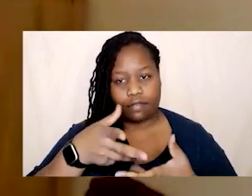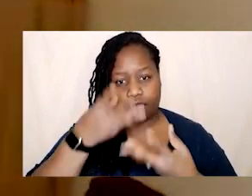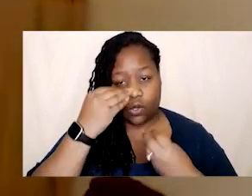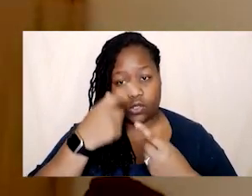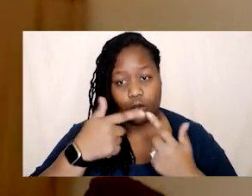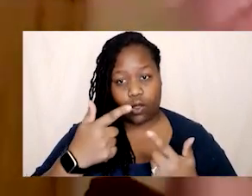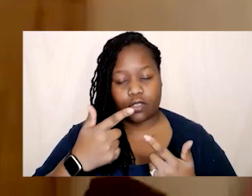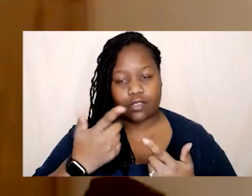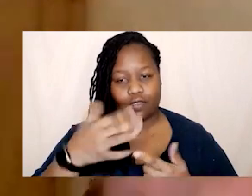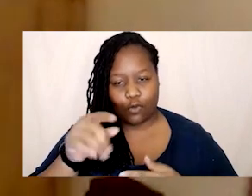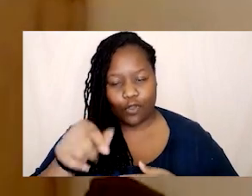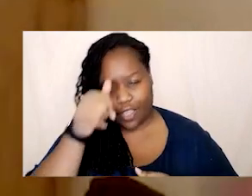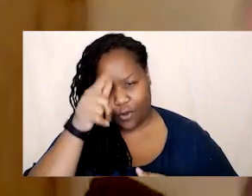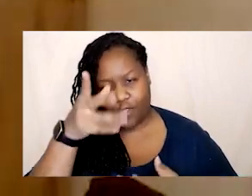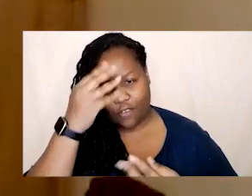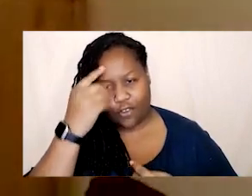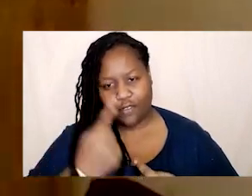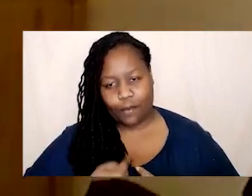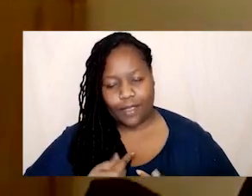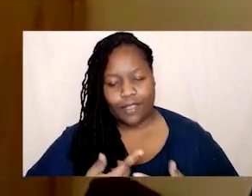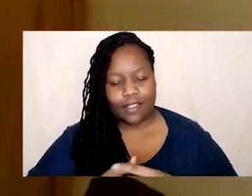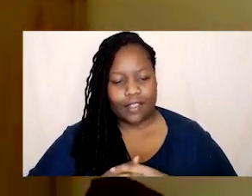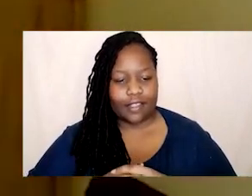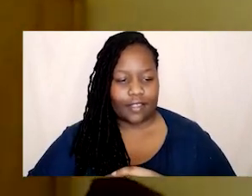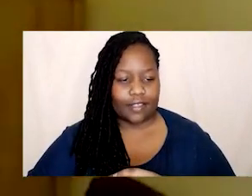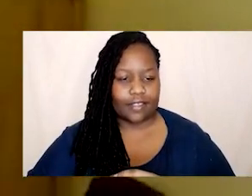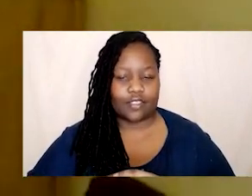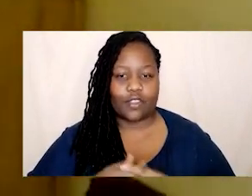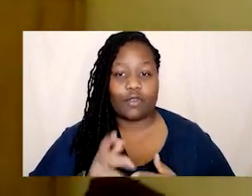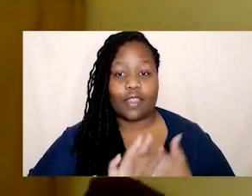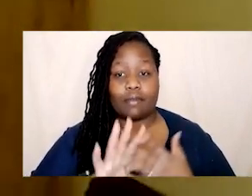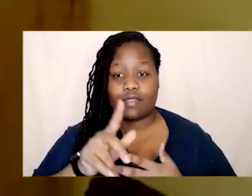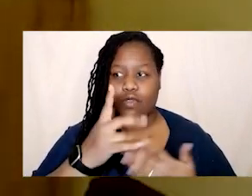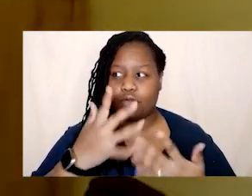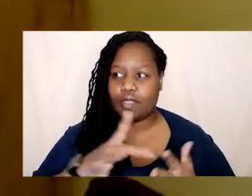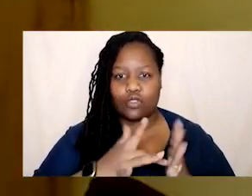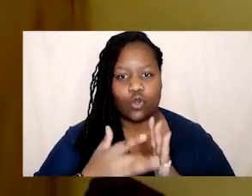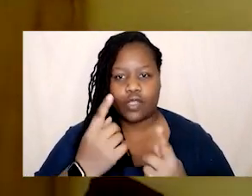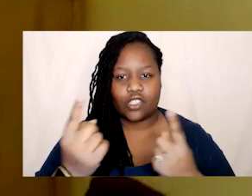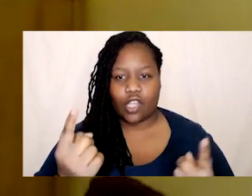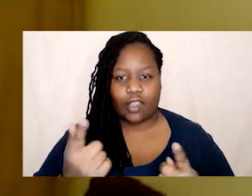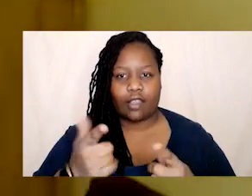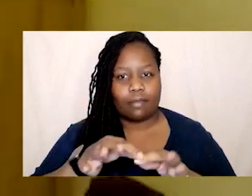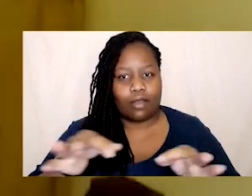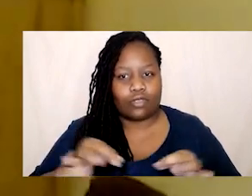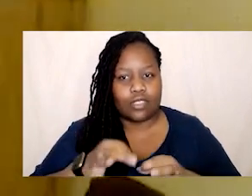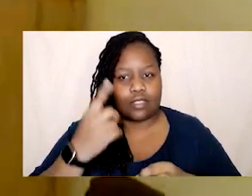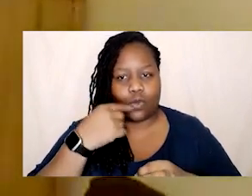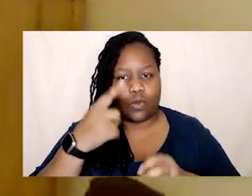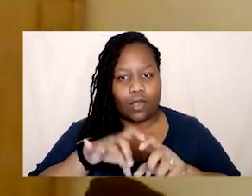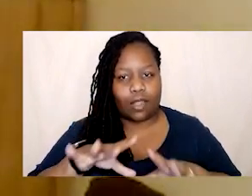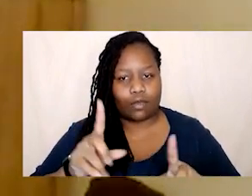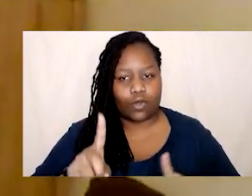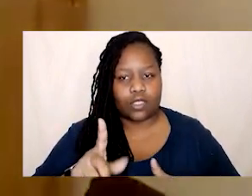lot about that from me so it's like we're gonna forever um showing each other what boundaries can look like but let's talk about allyship and care